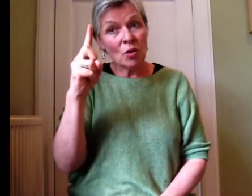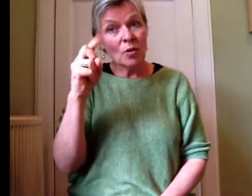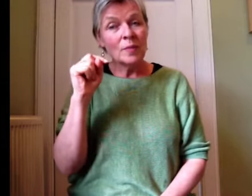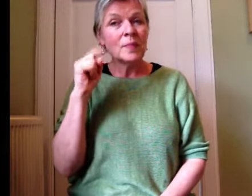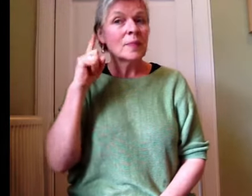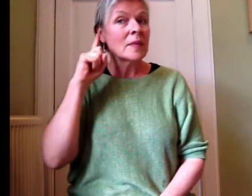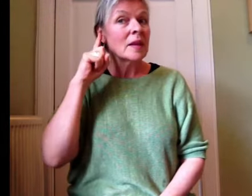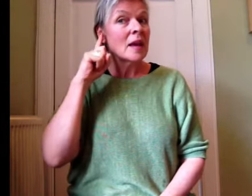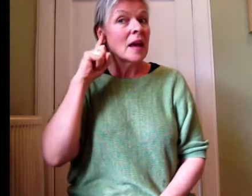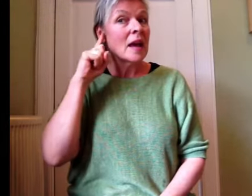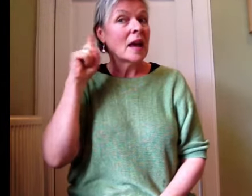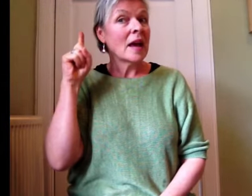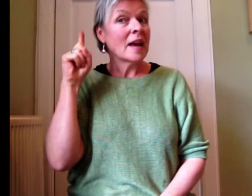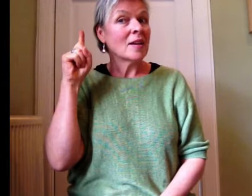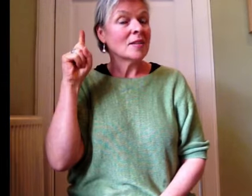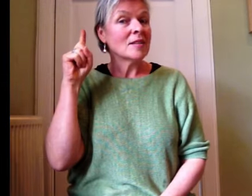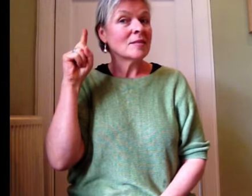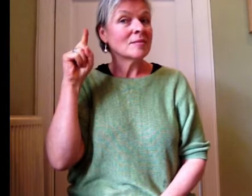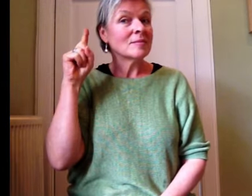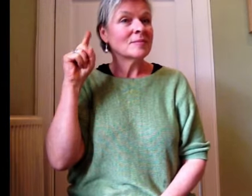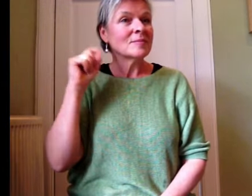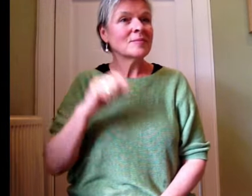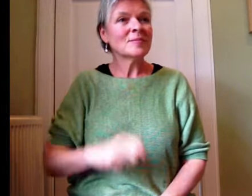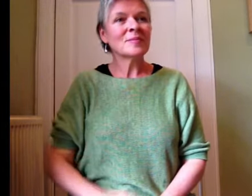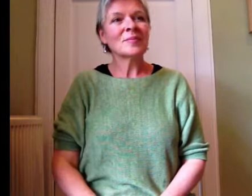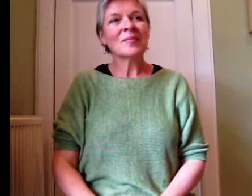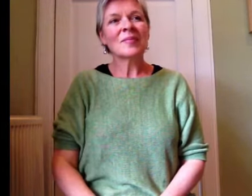Saw. Herd.